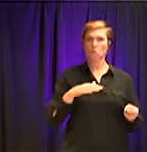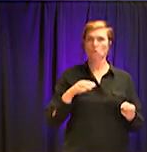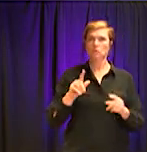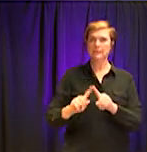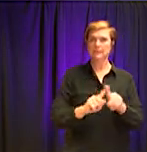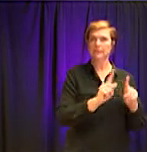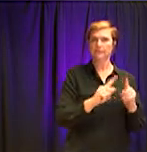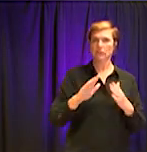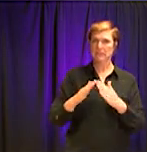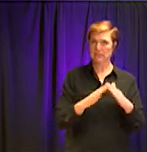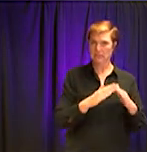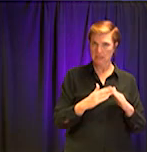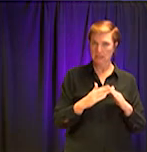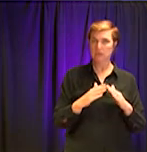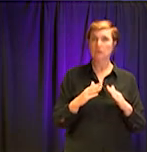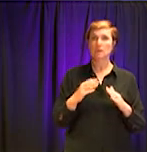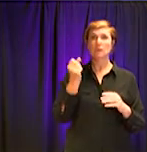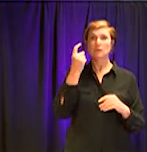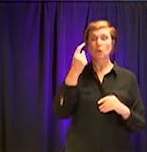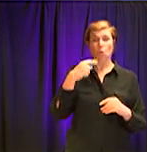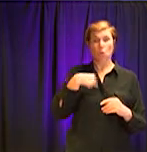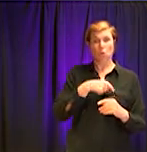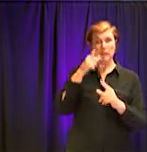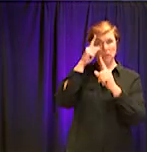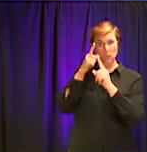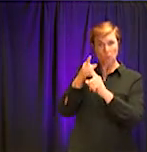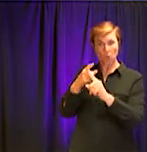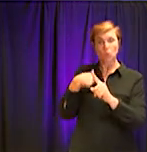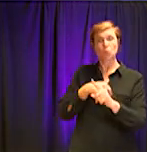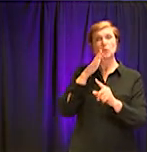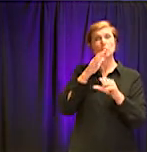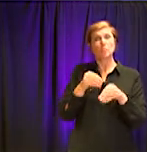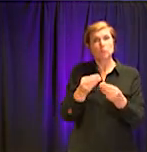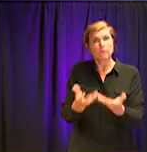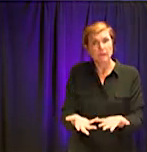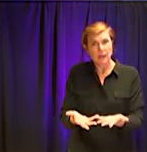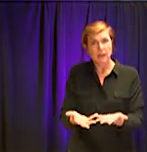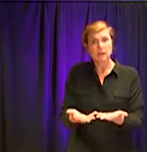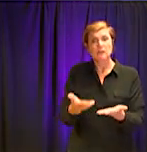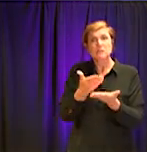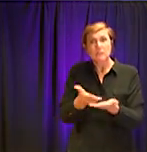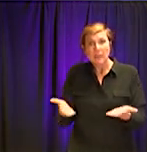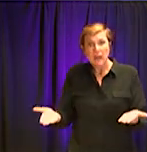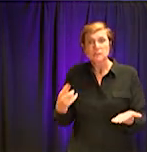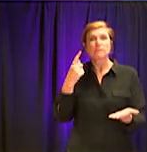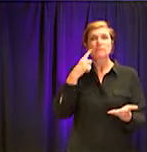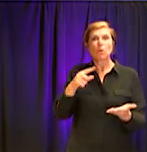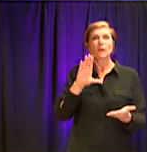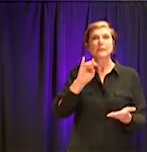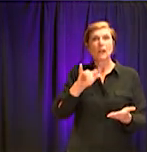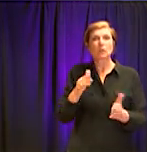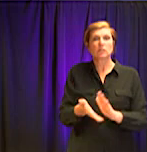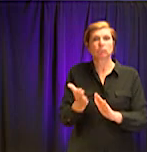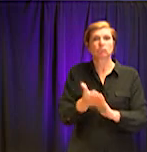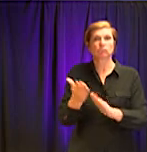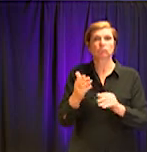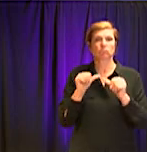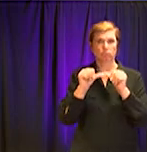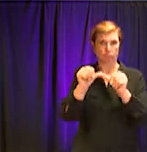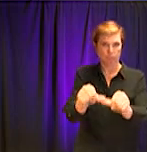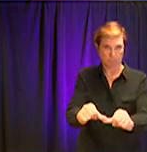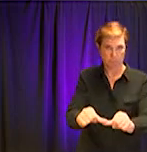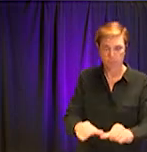to provide the central services necessary to keep the county functioning. How often are you in conversation with the governor